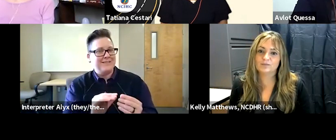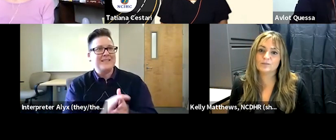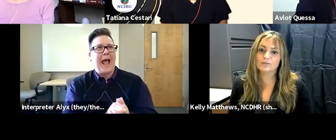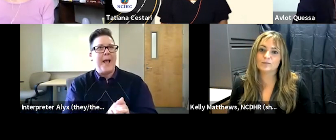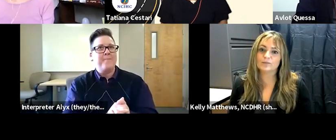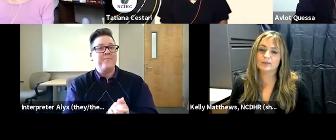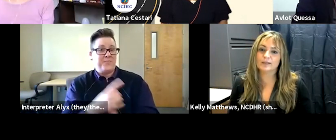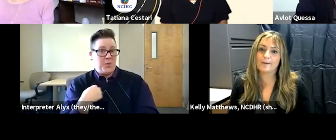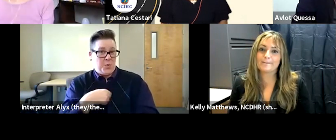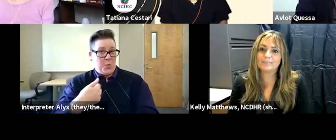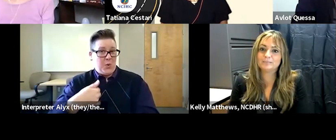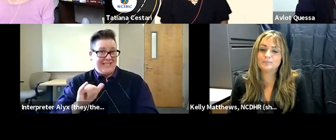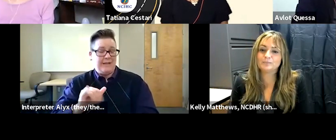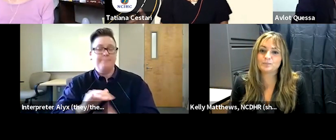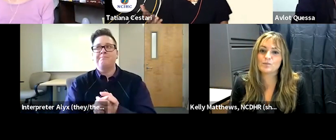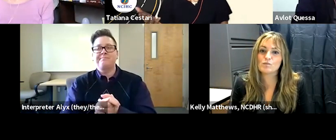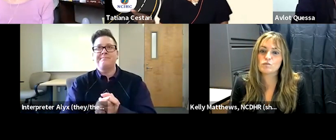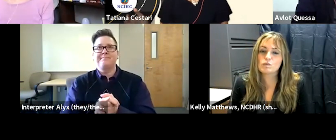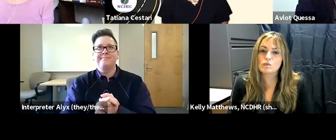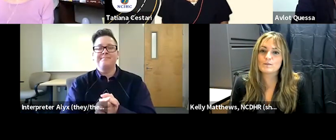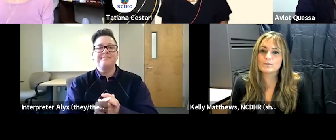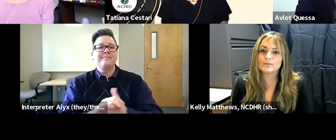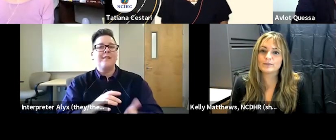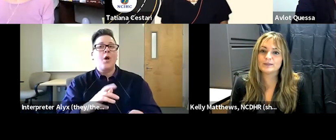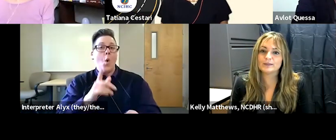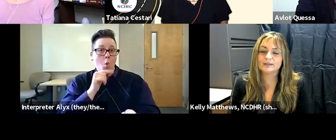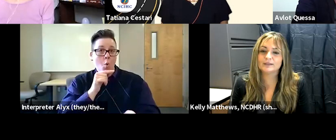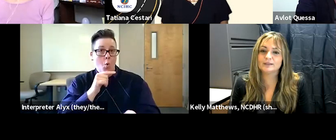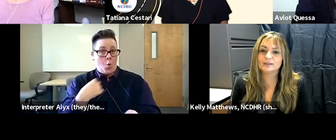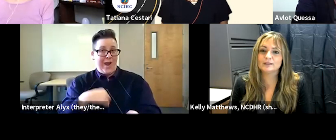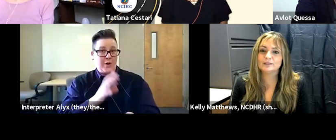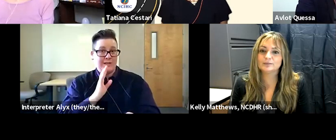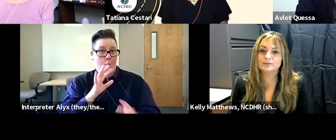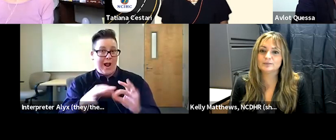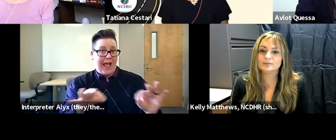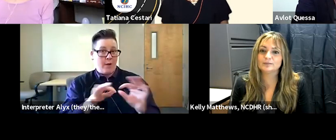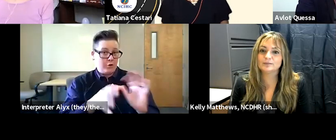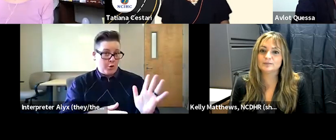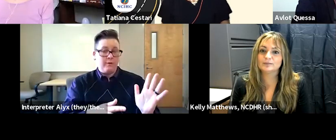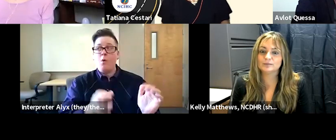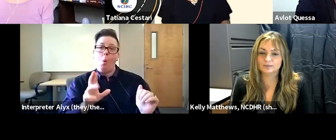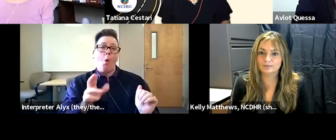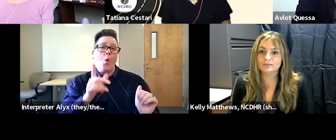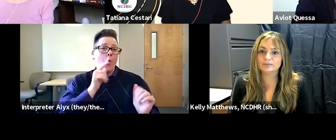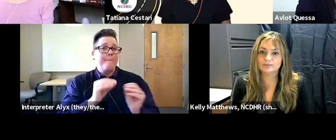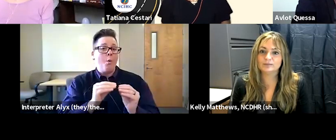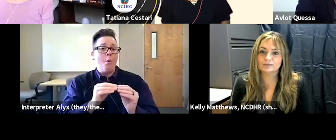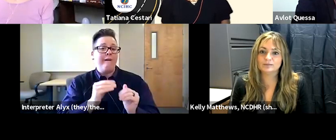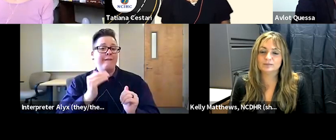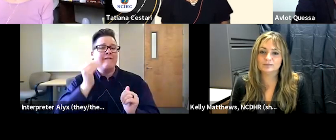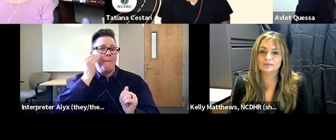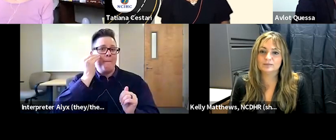we still need those who are also spoken language interpreters or those who are more familiar with um